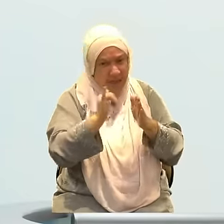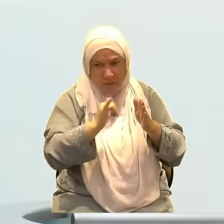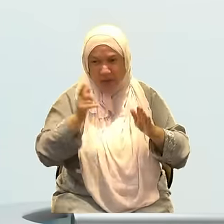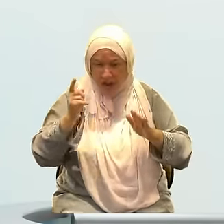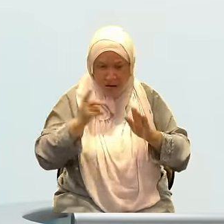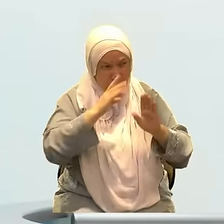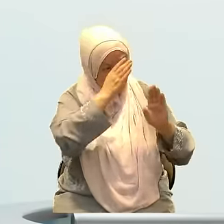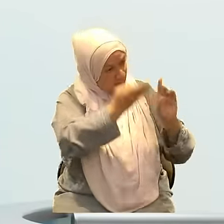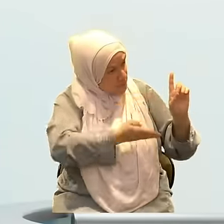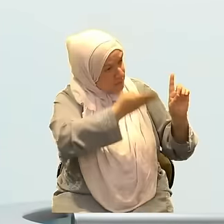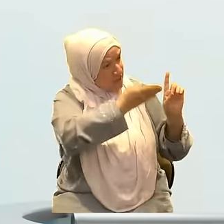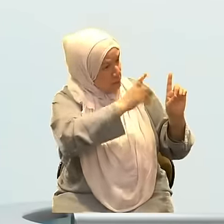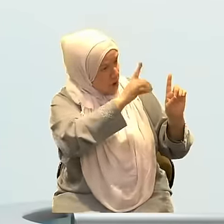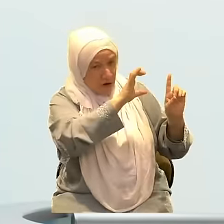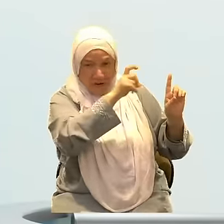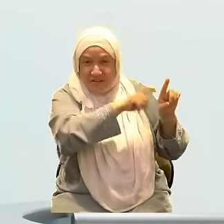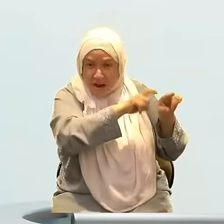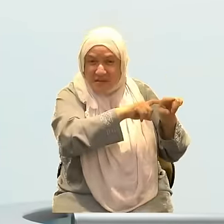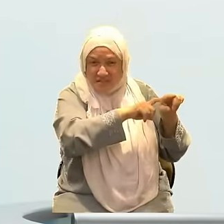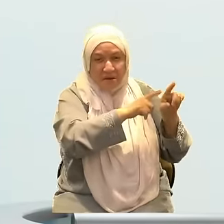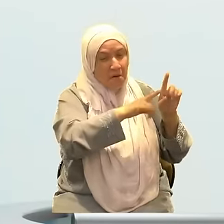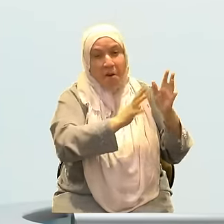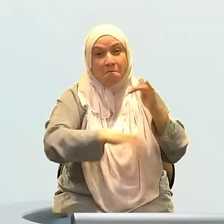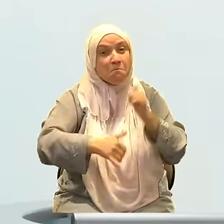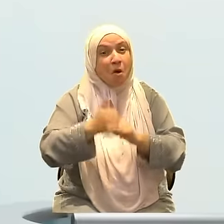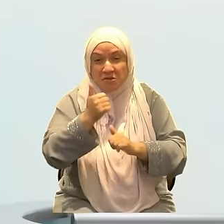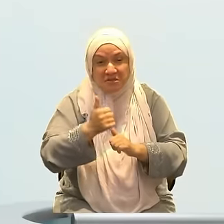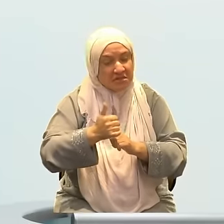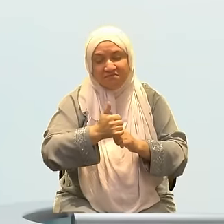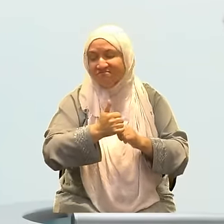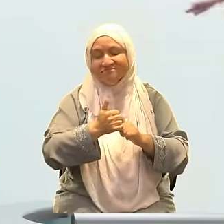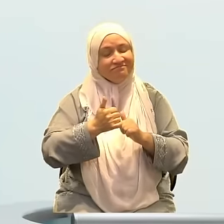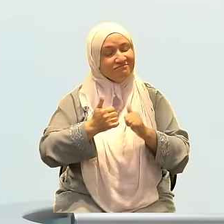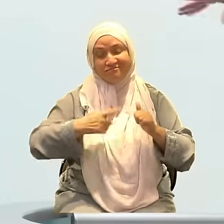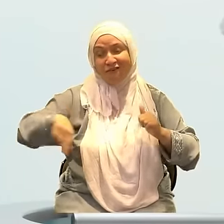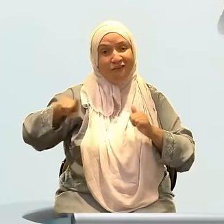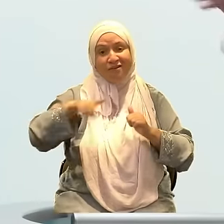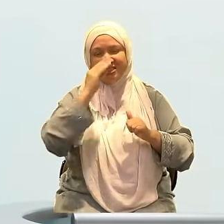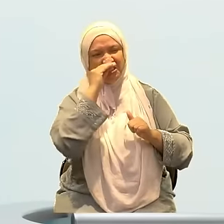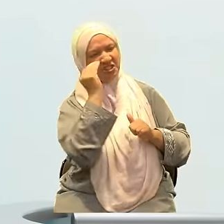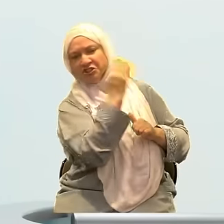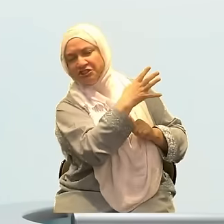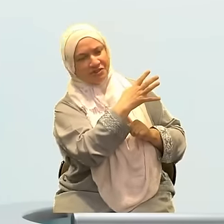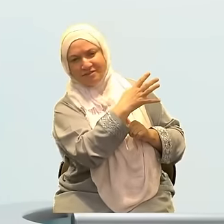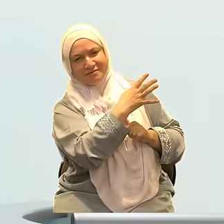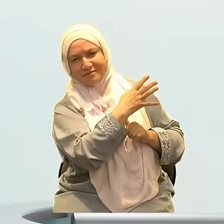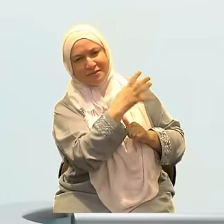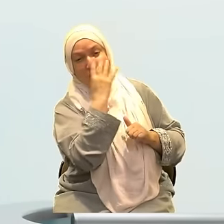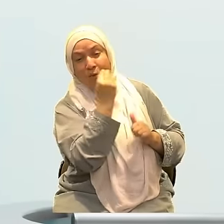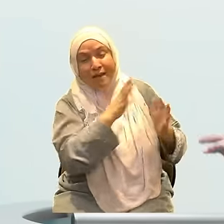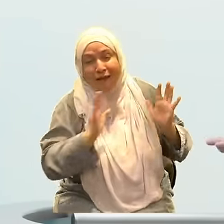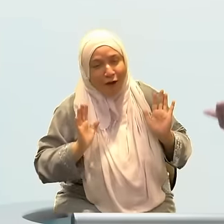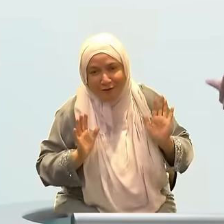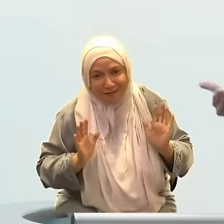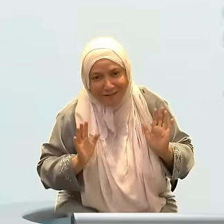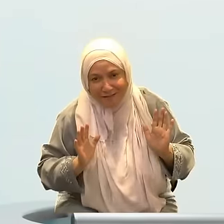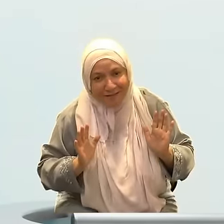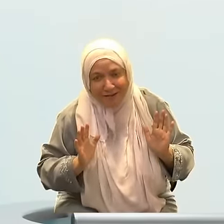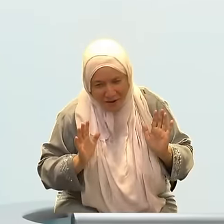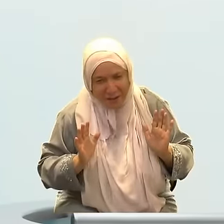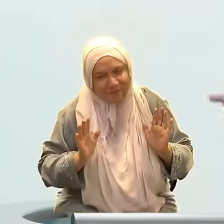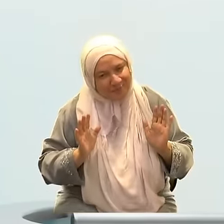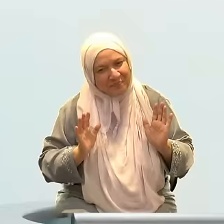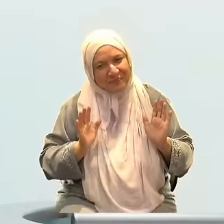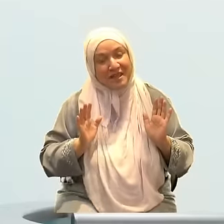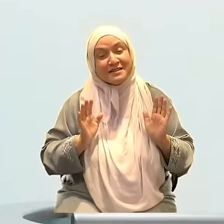indifference? The majority said, you know what? They'll settle this affair amongst themselves. And at that point, when I